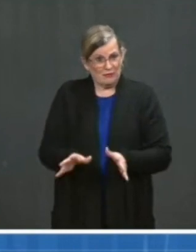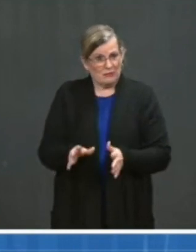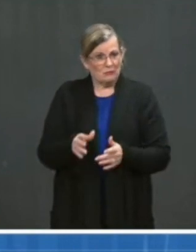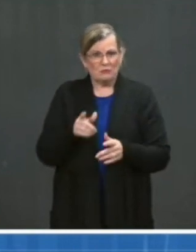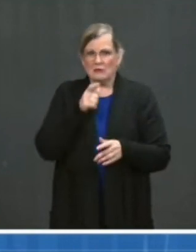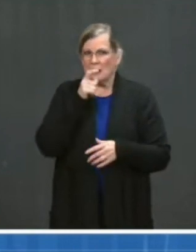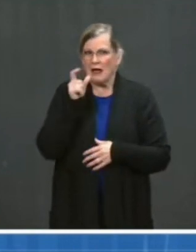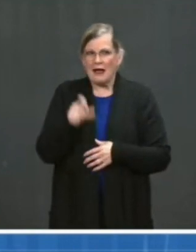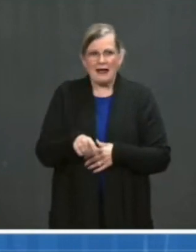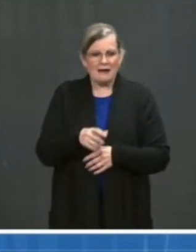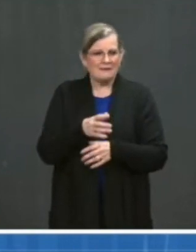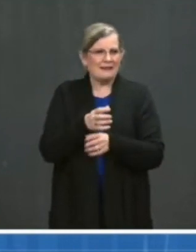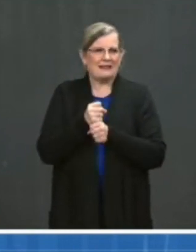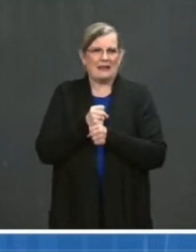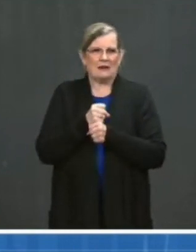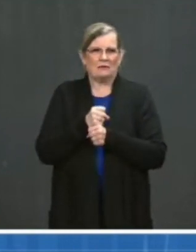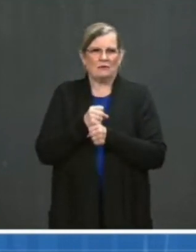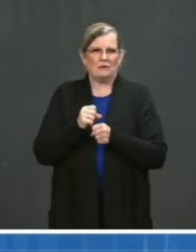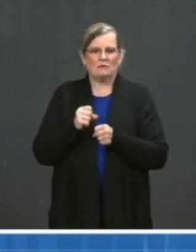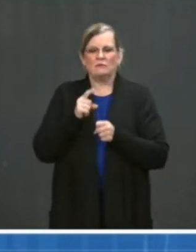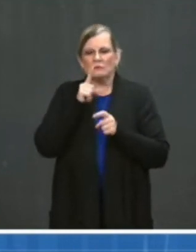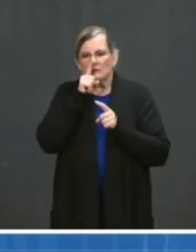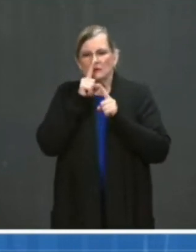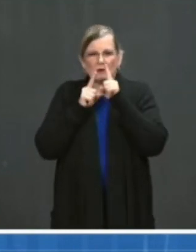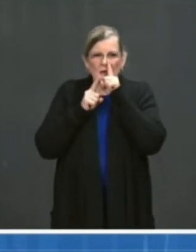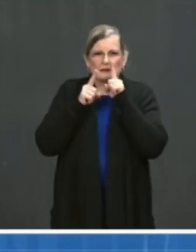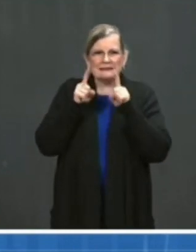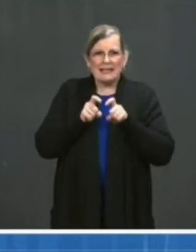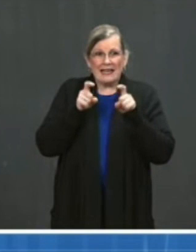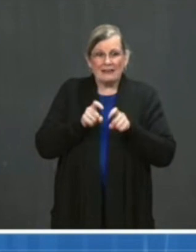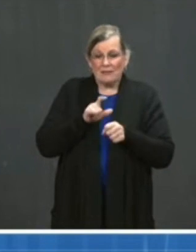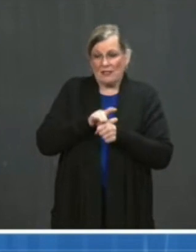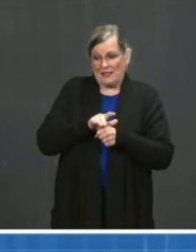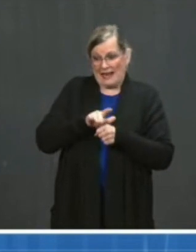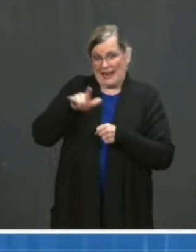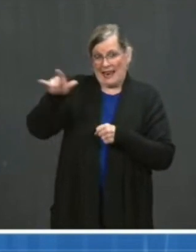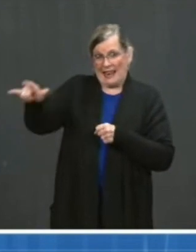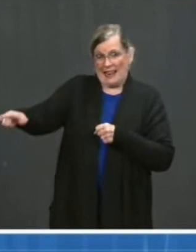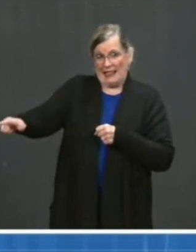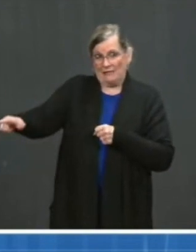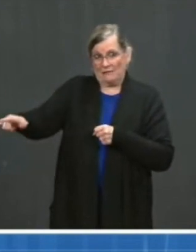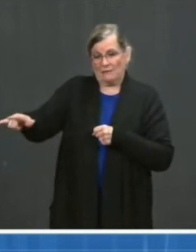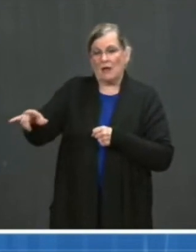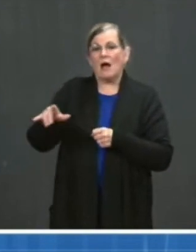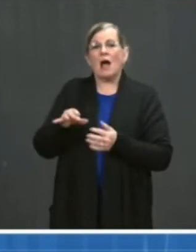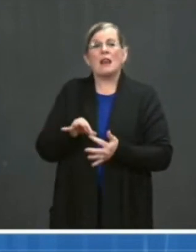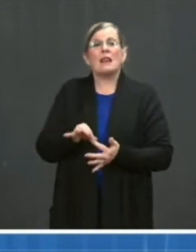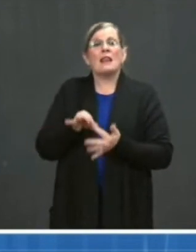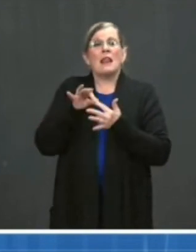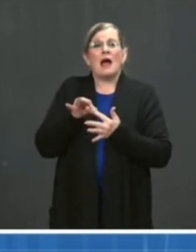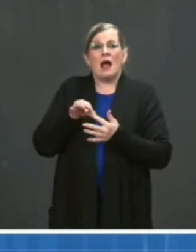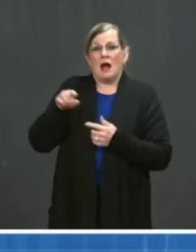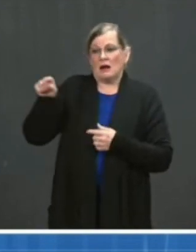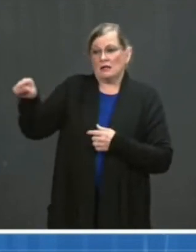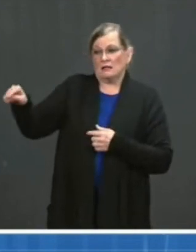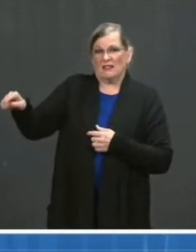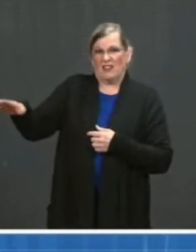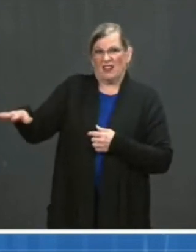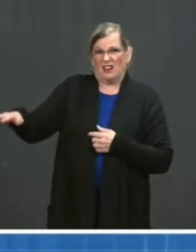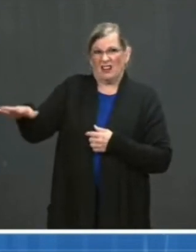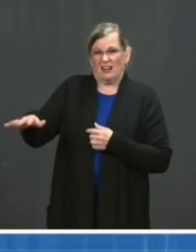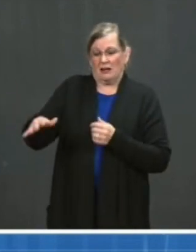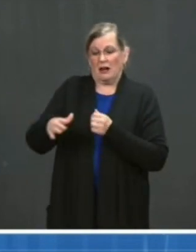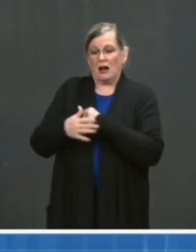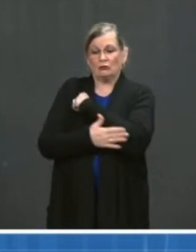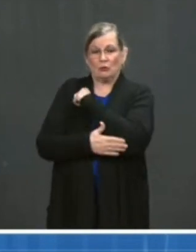international destination. However, fully vaccinated people should get tested and have a negative test result before